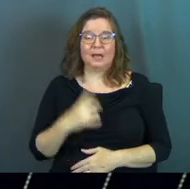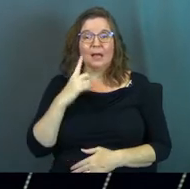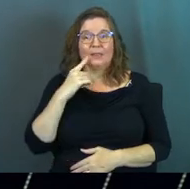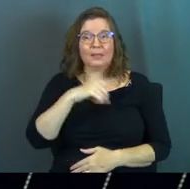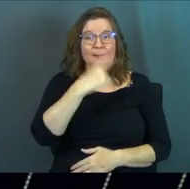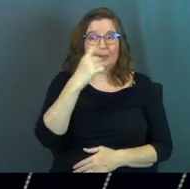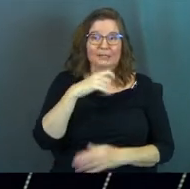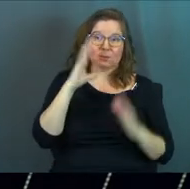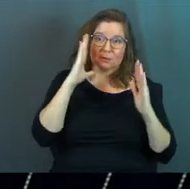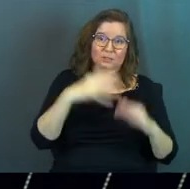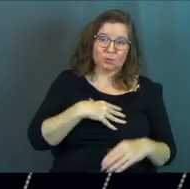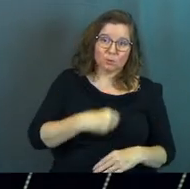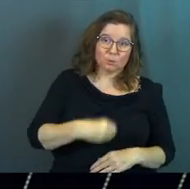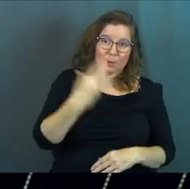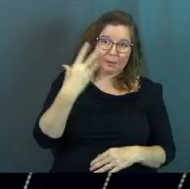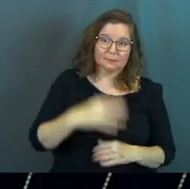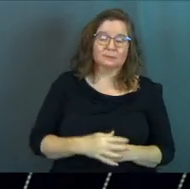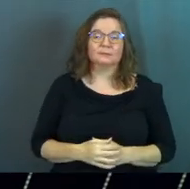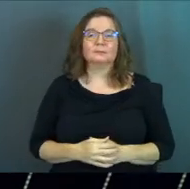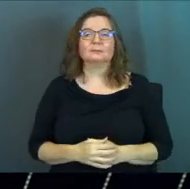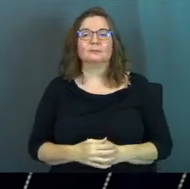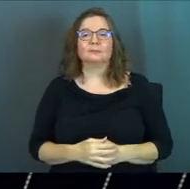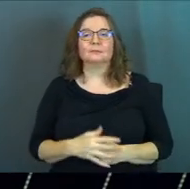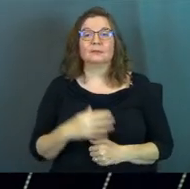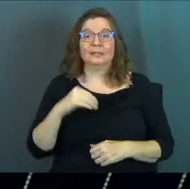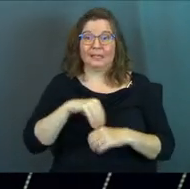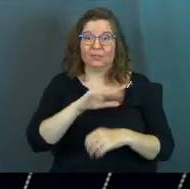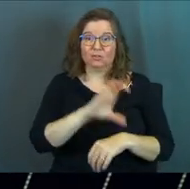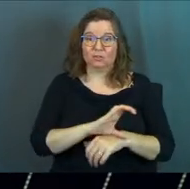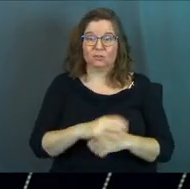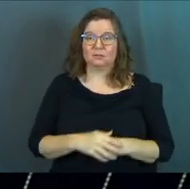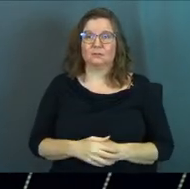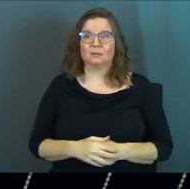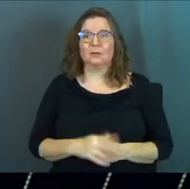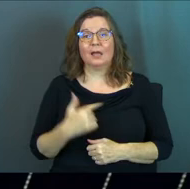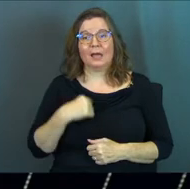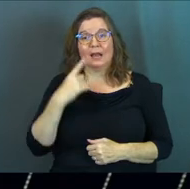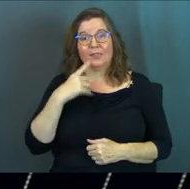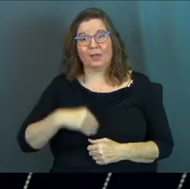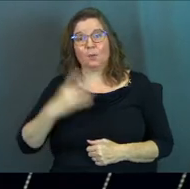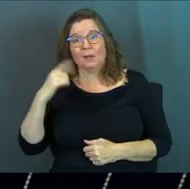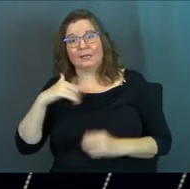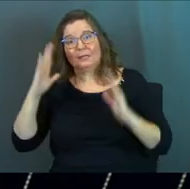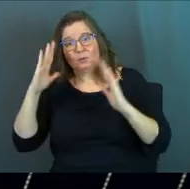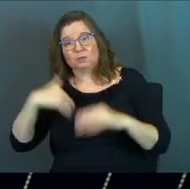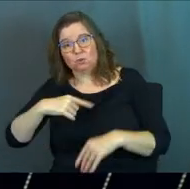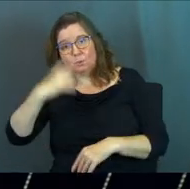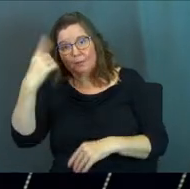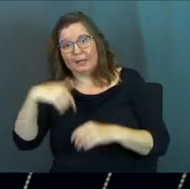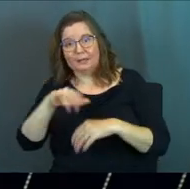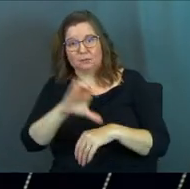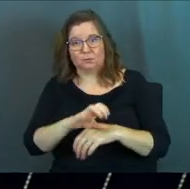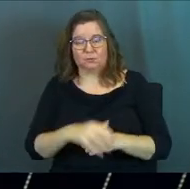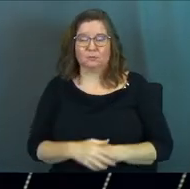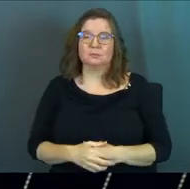I think black need to listen to white in the church. And I think white need to listen to black.